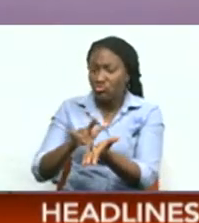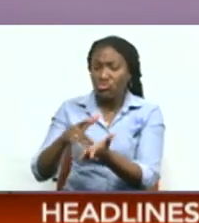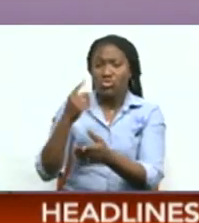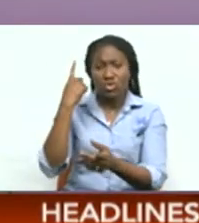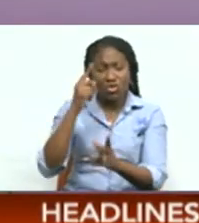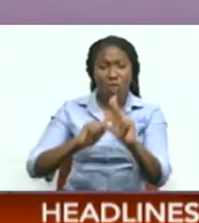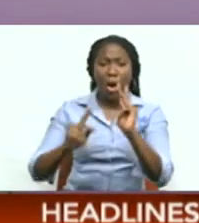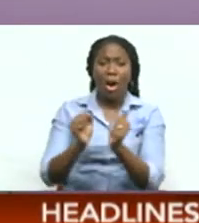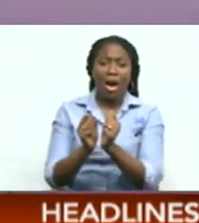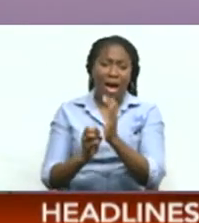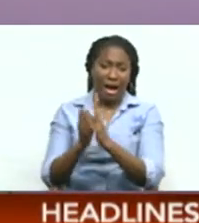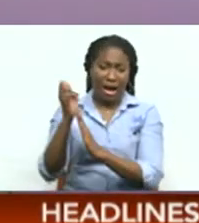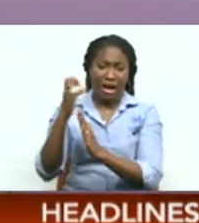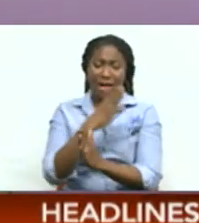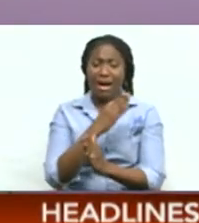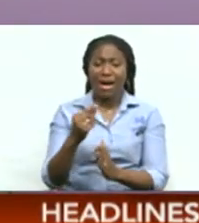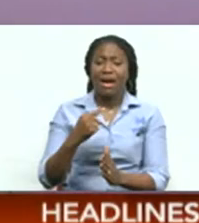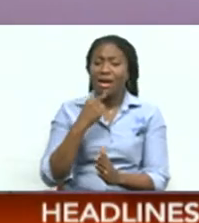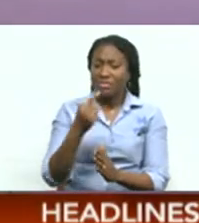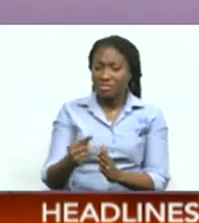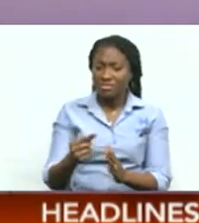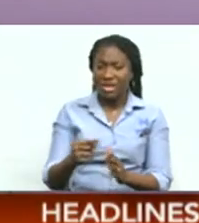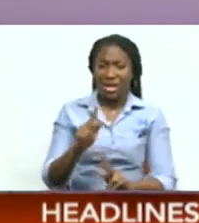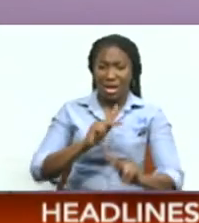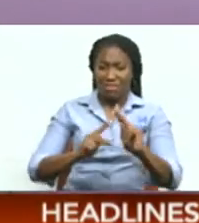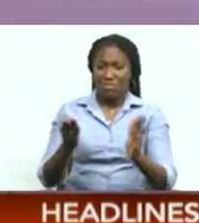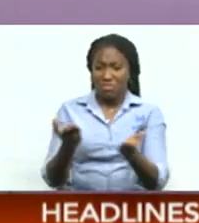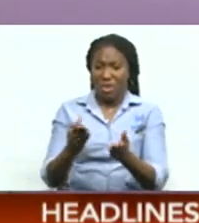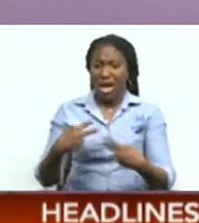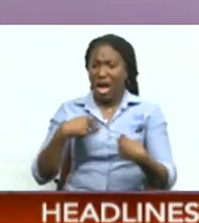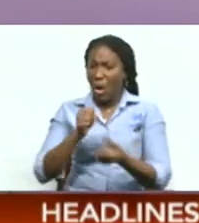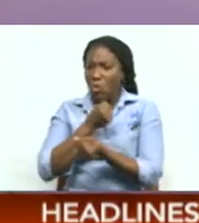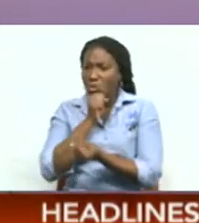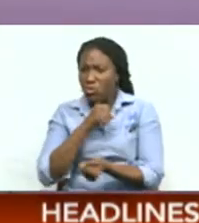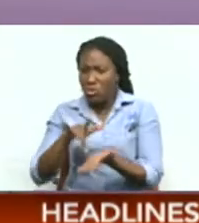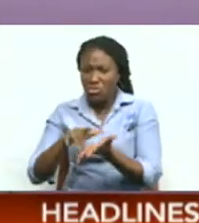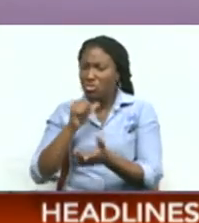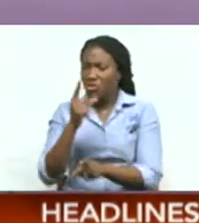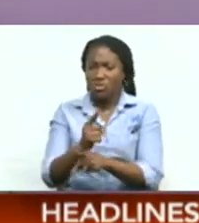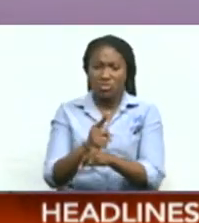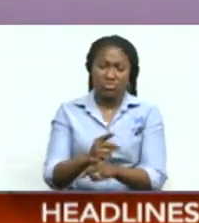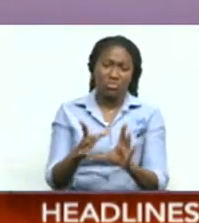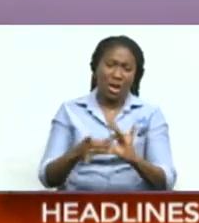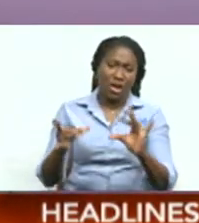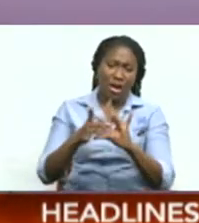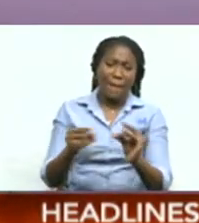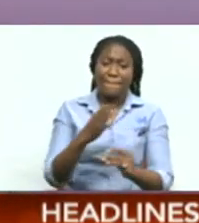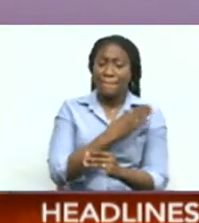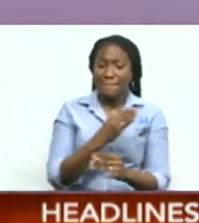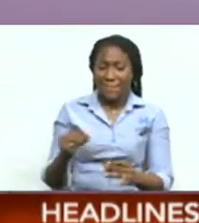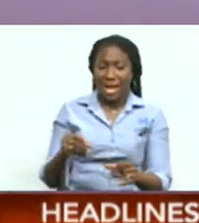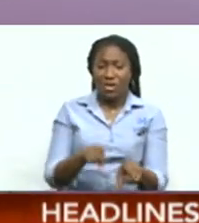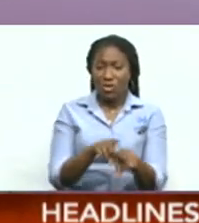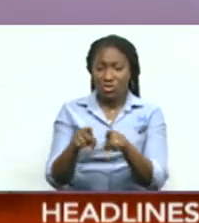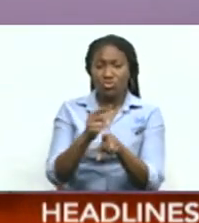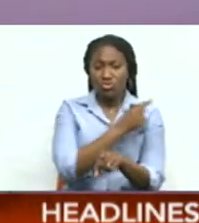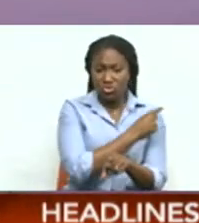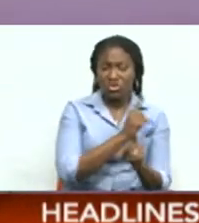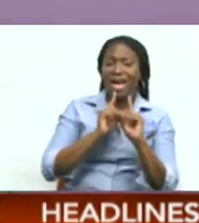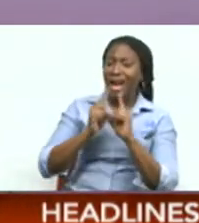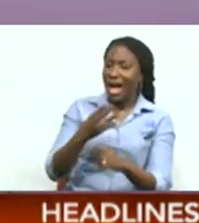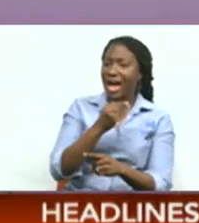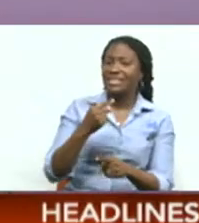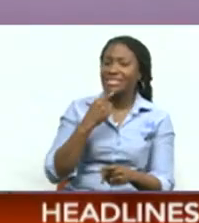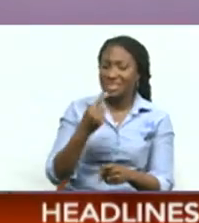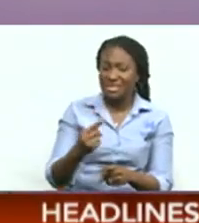and says to suggest patients are given antiquated drugs is simply misleading. Dr. LeBlanc has since responded, saying her statements